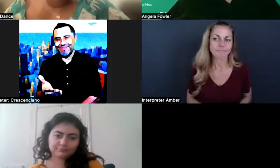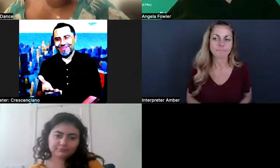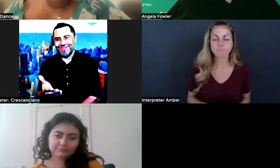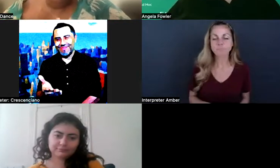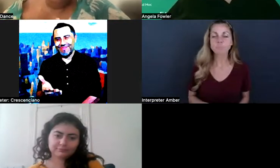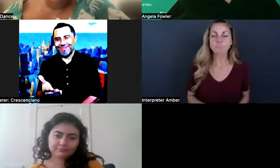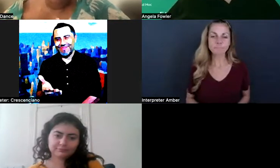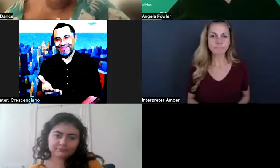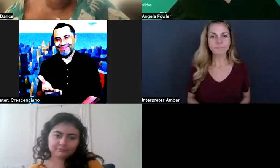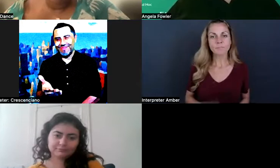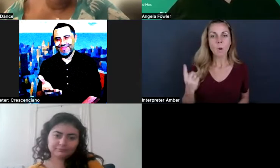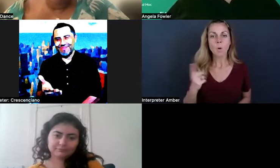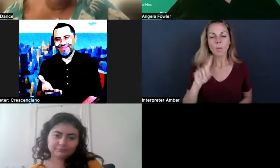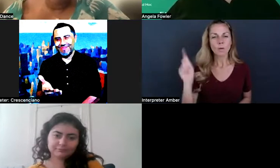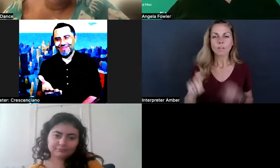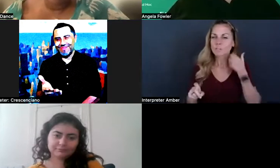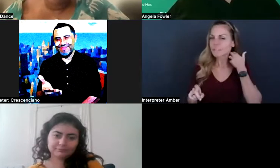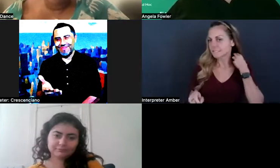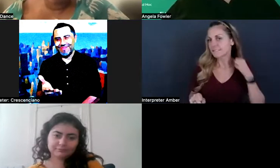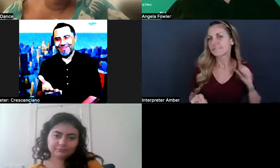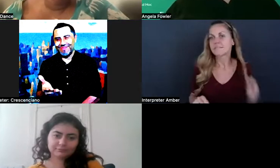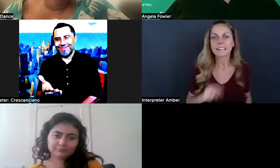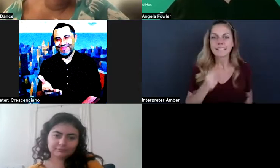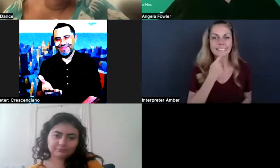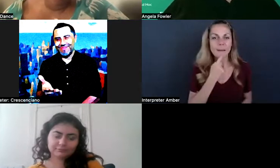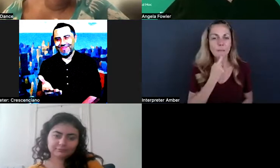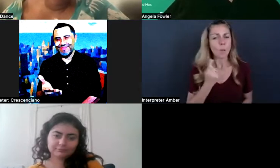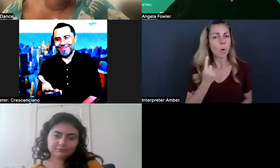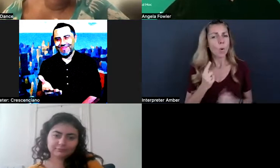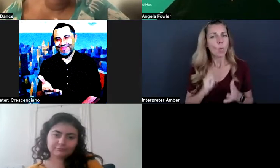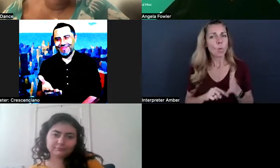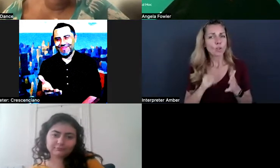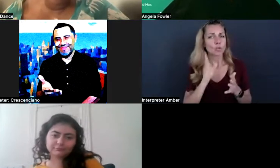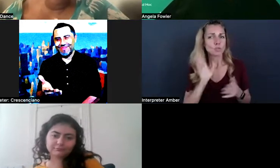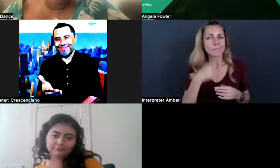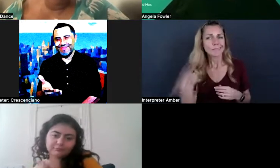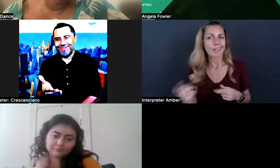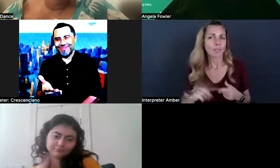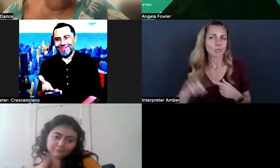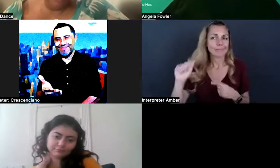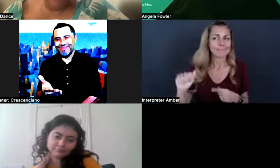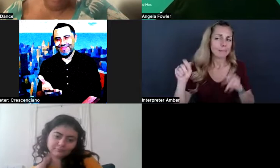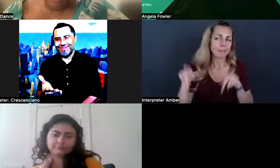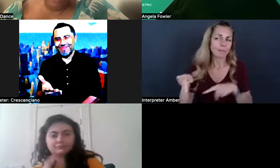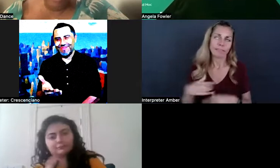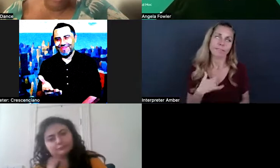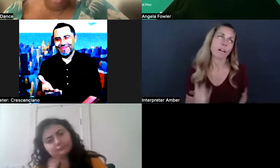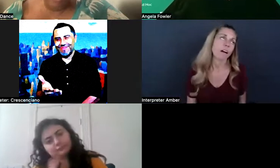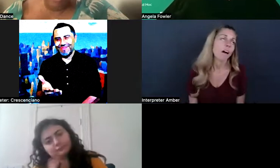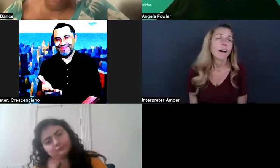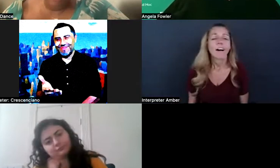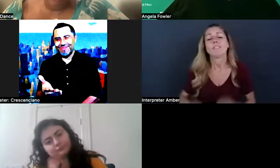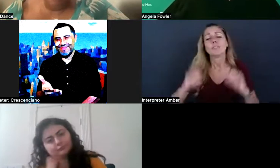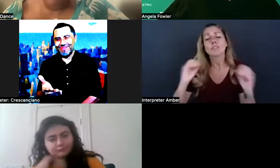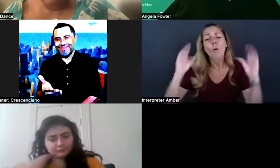that came in said, what would you tell a disabled person who is feeling like it is hopeless for them to find a